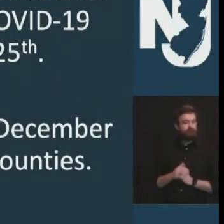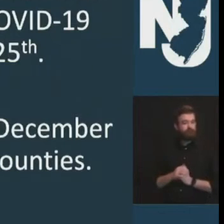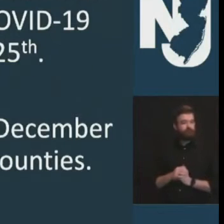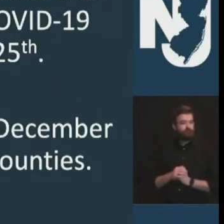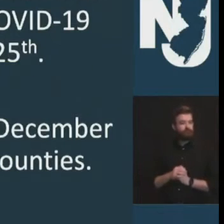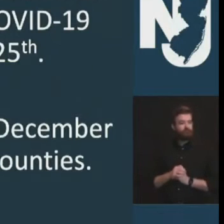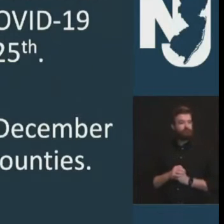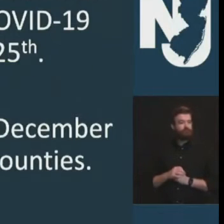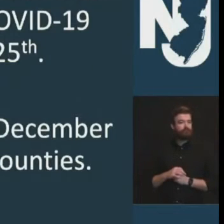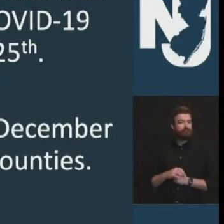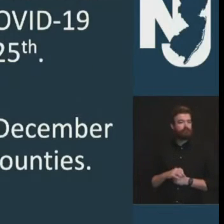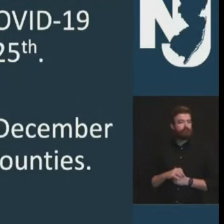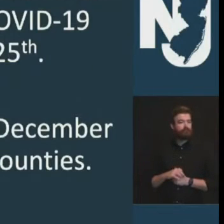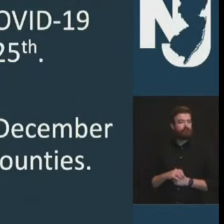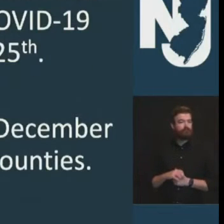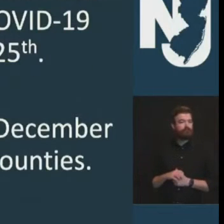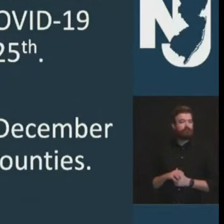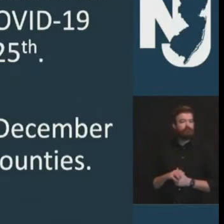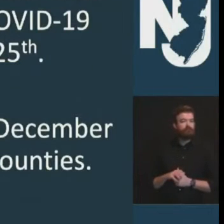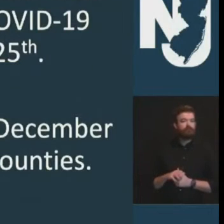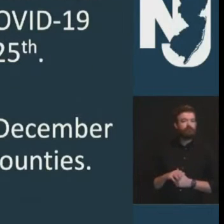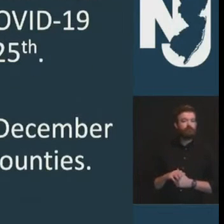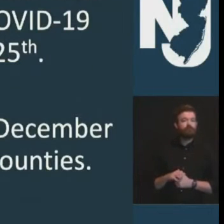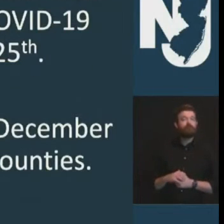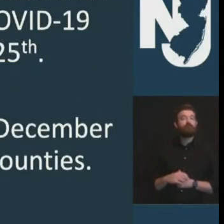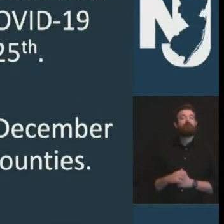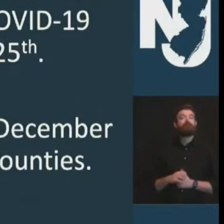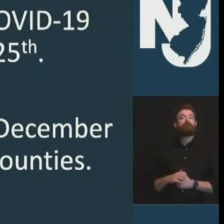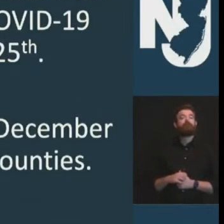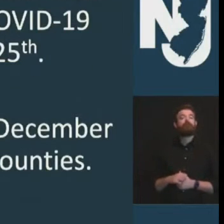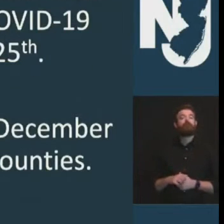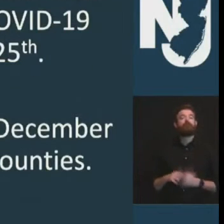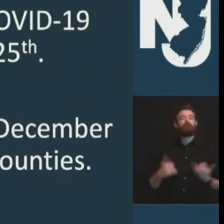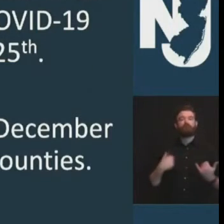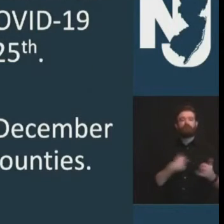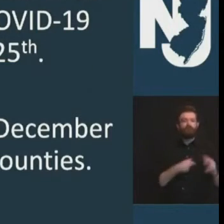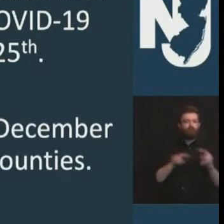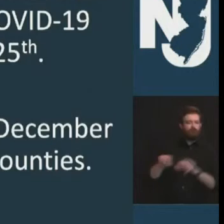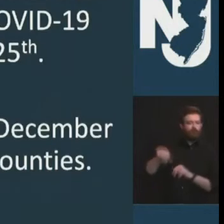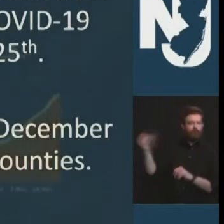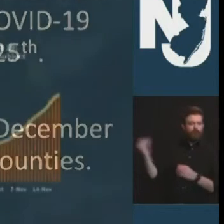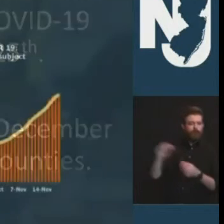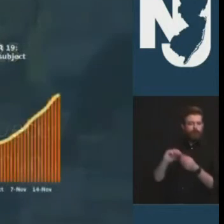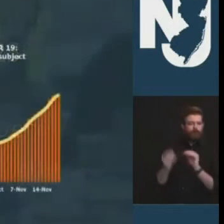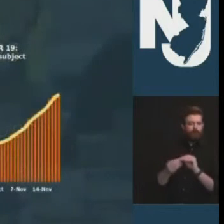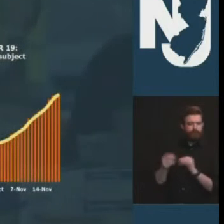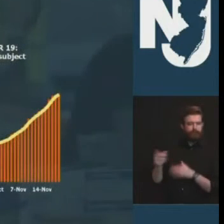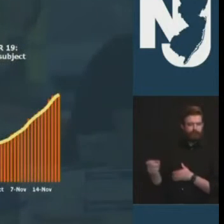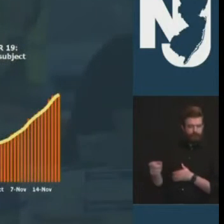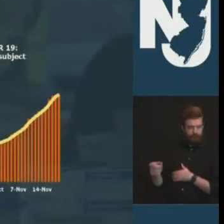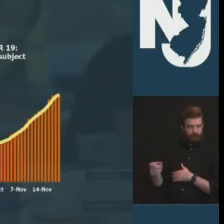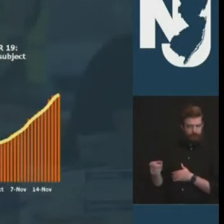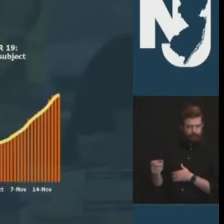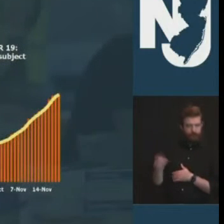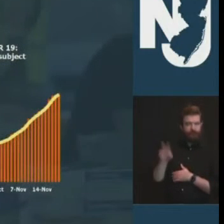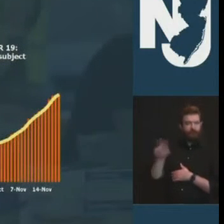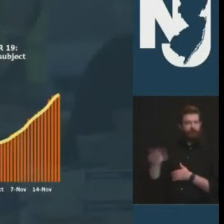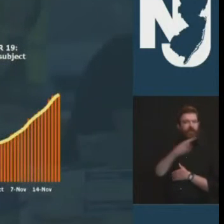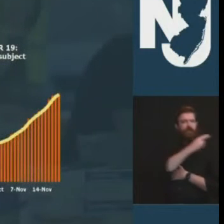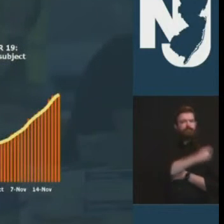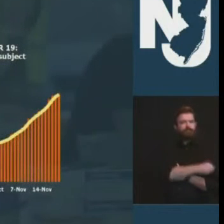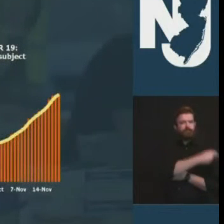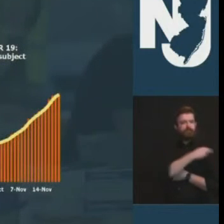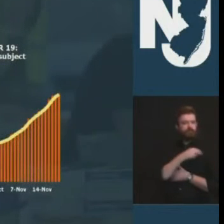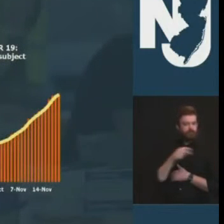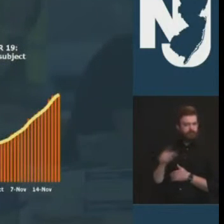with that let's take a look at the other overnight numbers and let's begin by looking at our hospitals as of last night judy i've got two